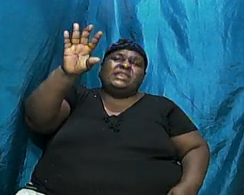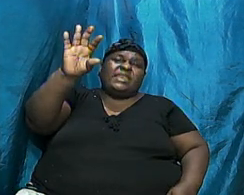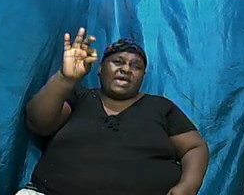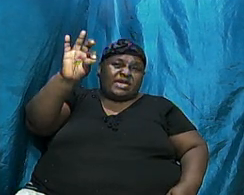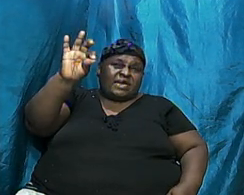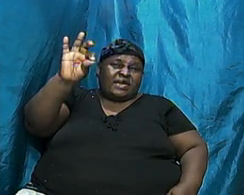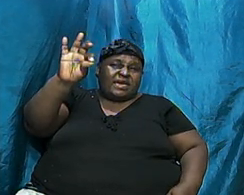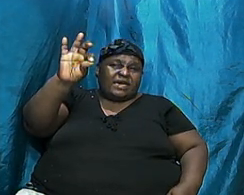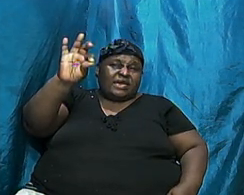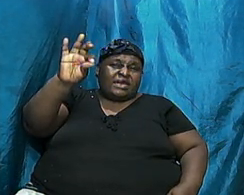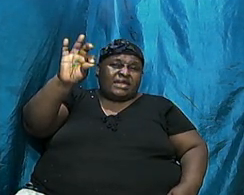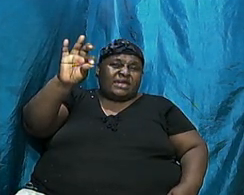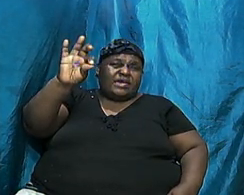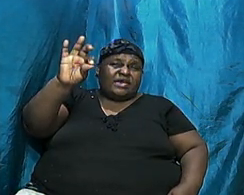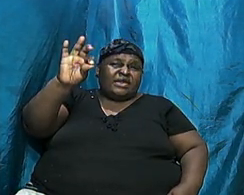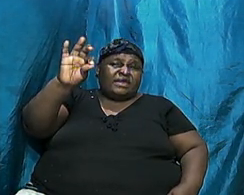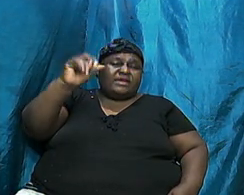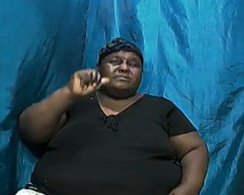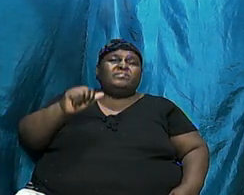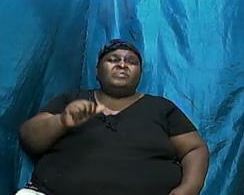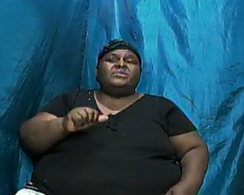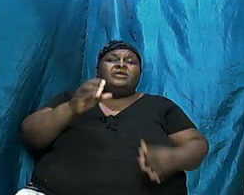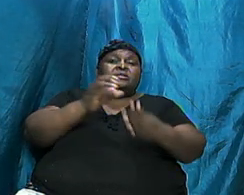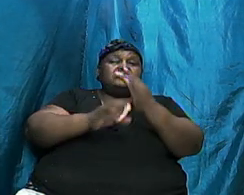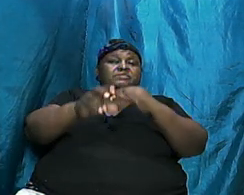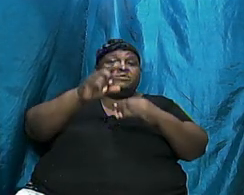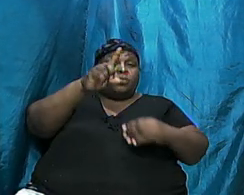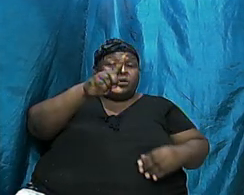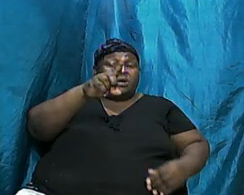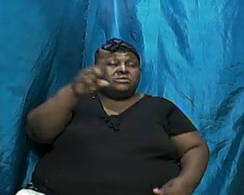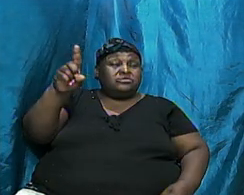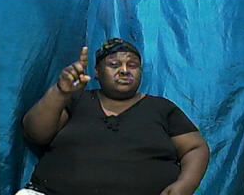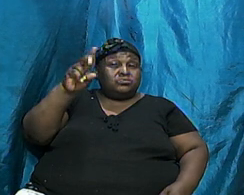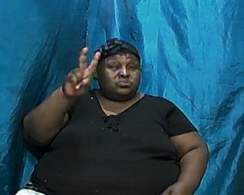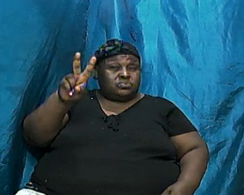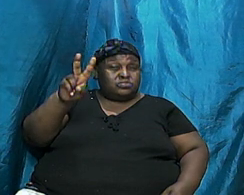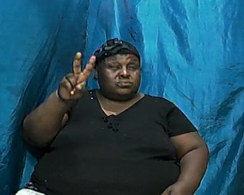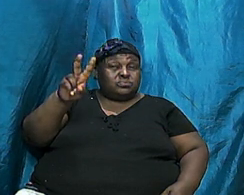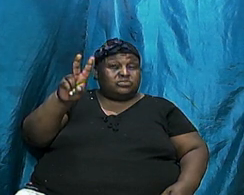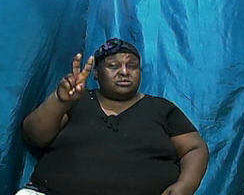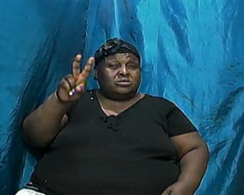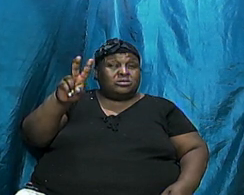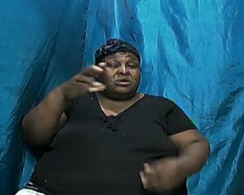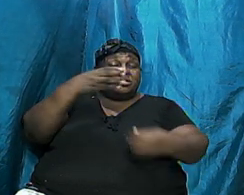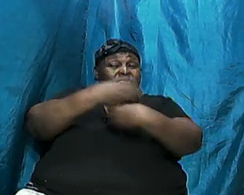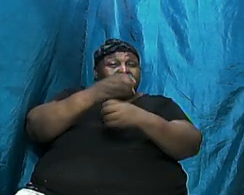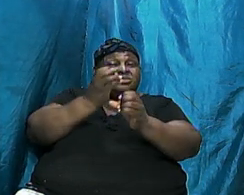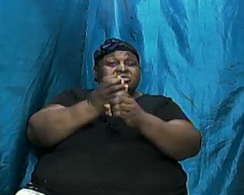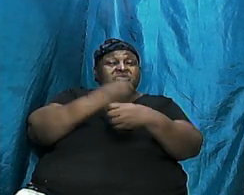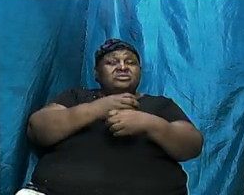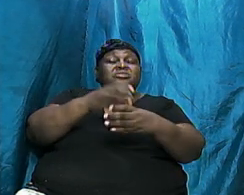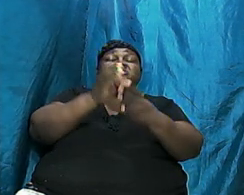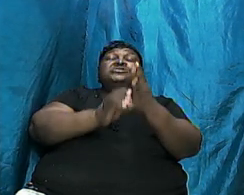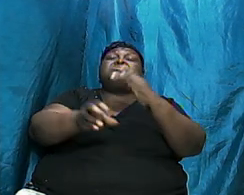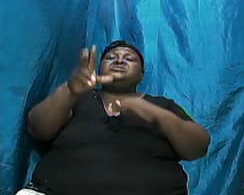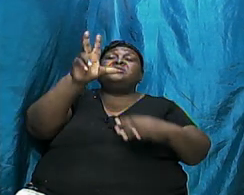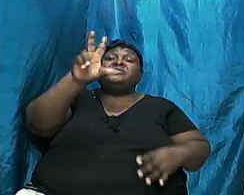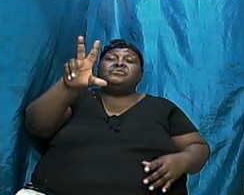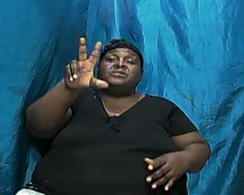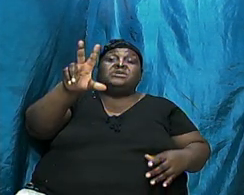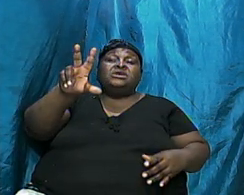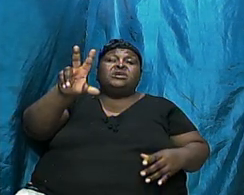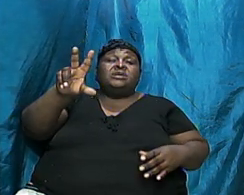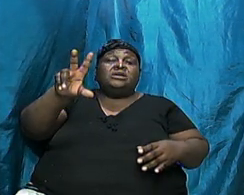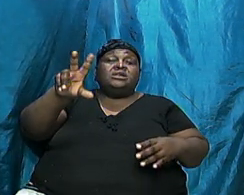divisions. Chapters 1 to 2 spoke about creation. Chapters 3, the fall.